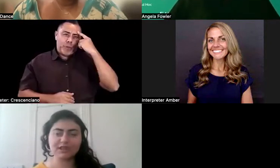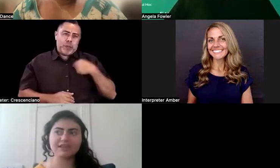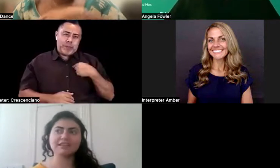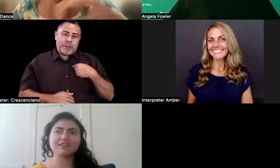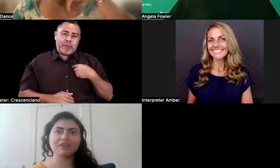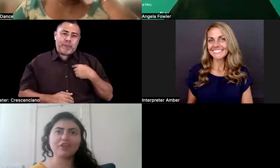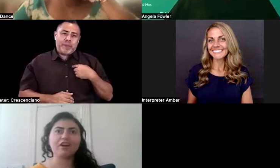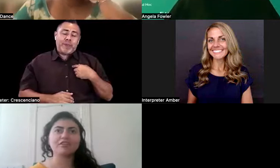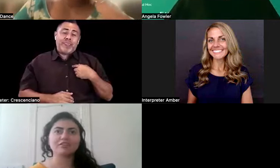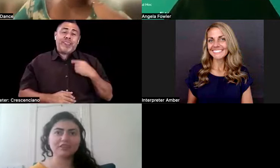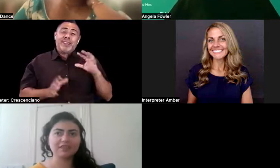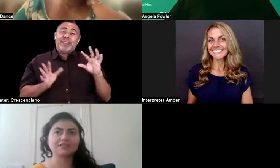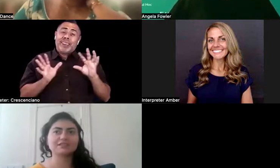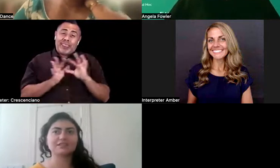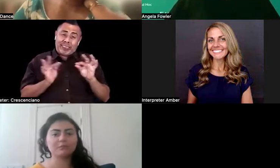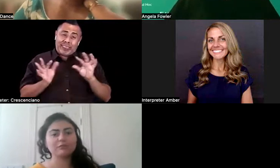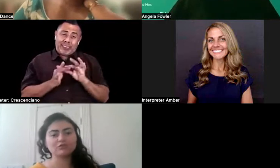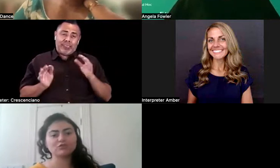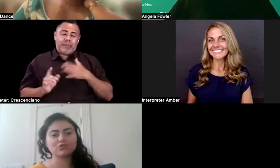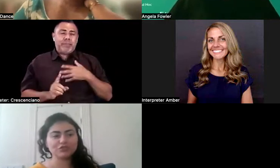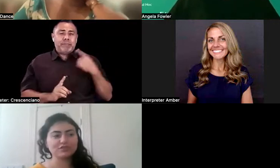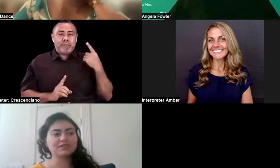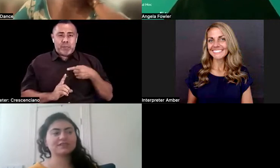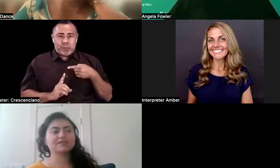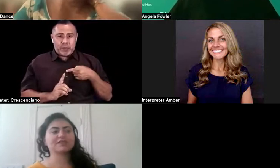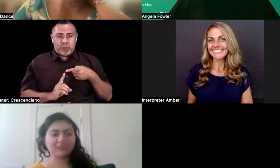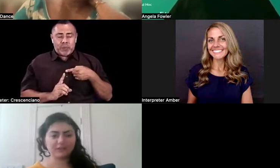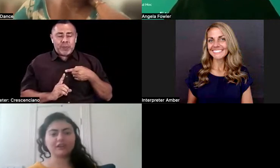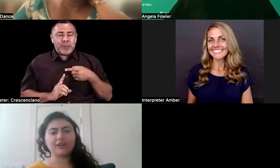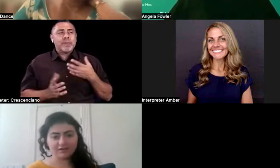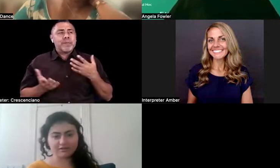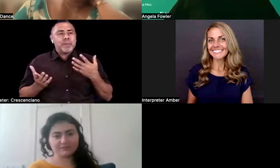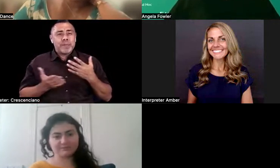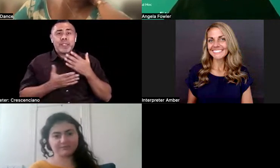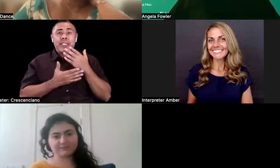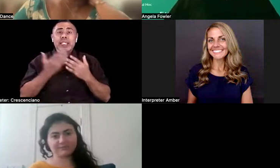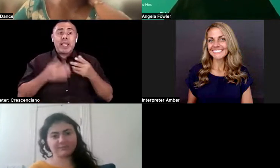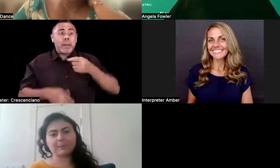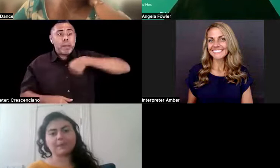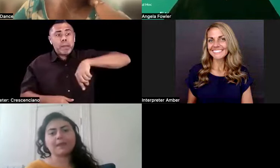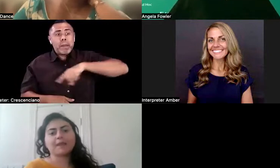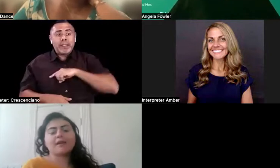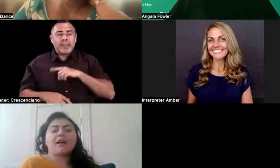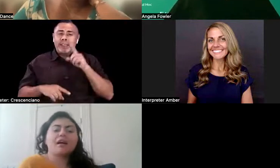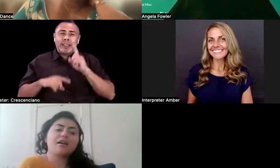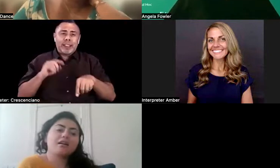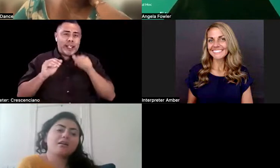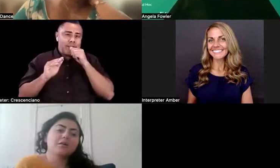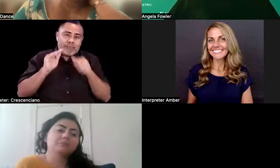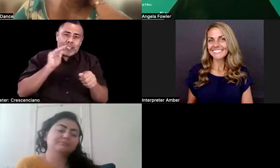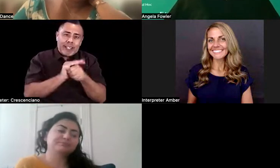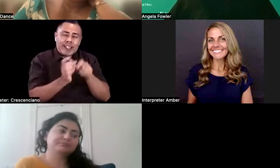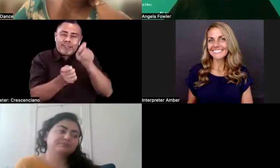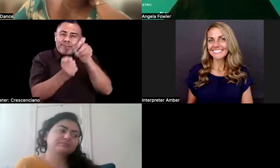to say that there are things some of us just cannot hide. Um,